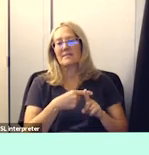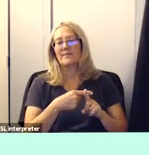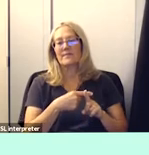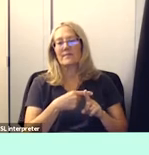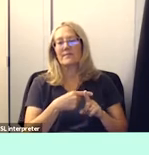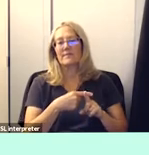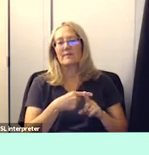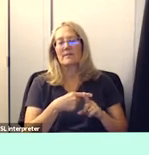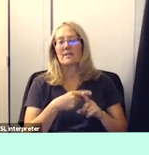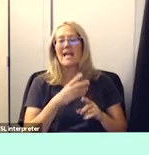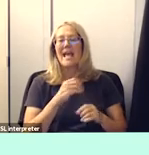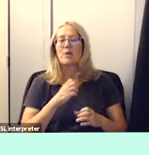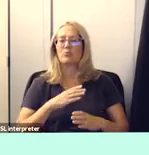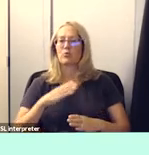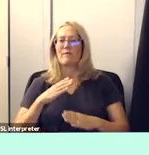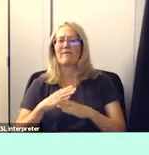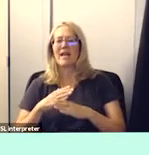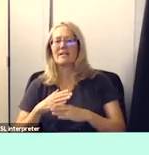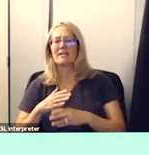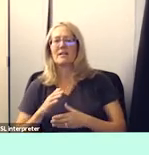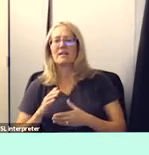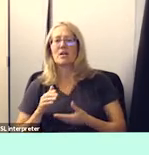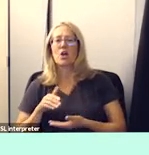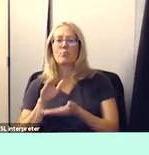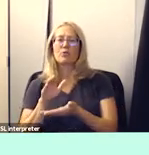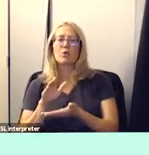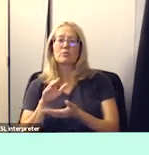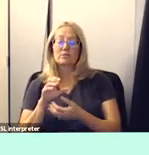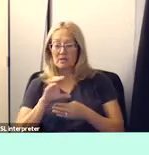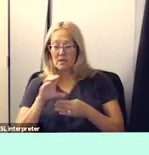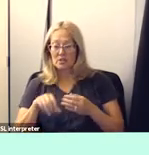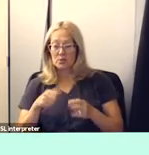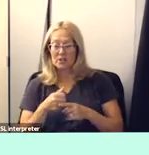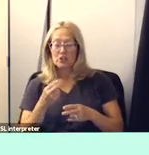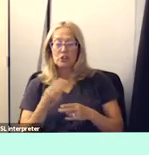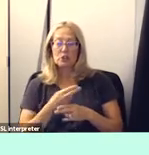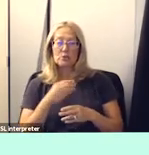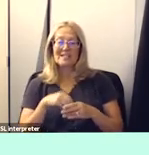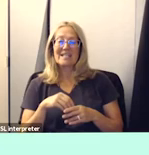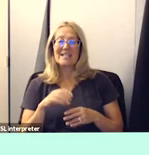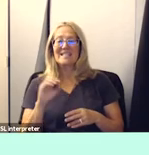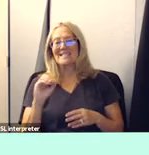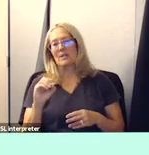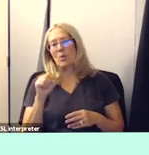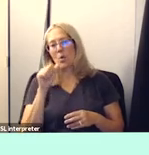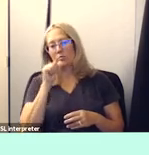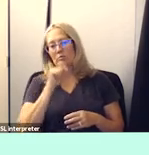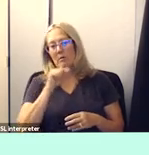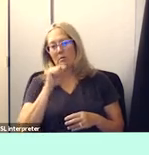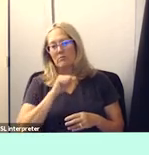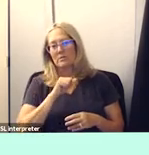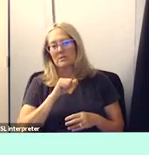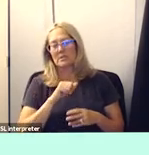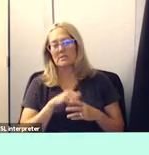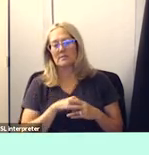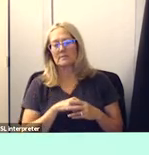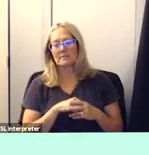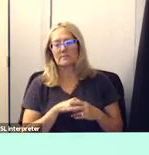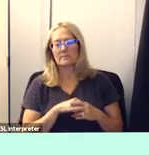rather than consequences such as those used under zero tolerance um